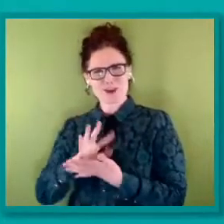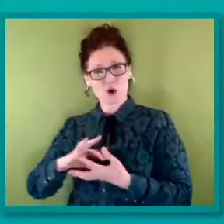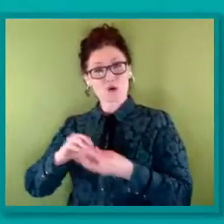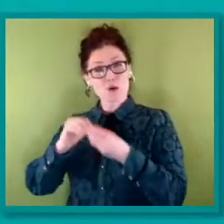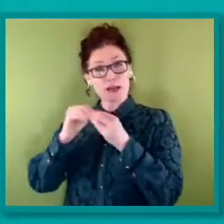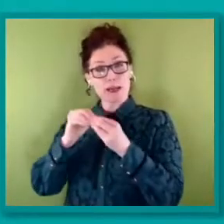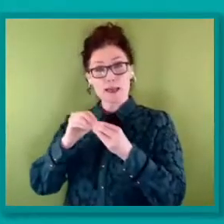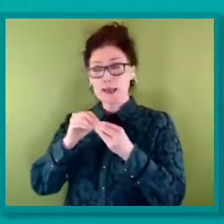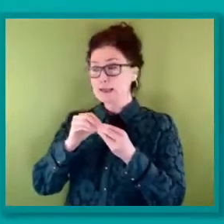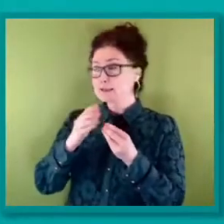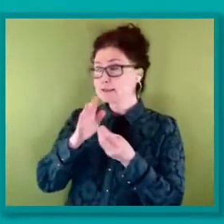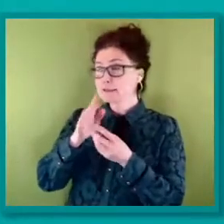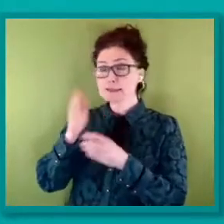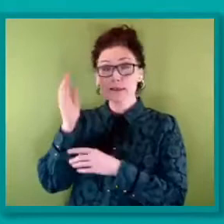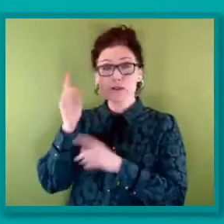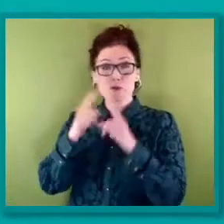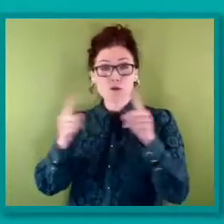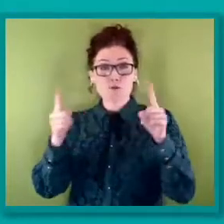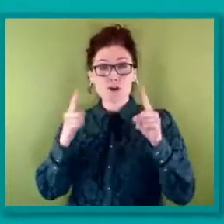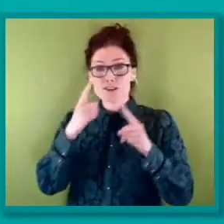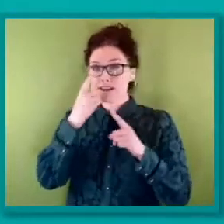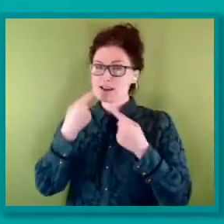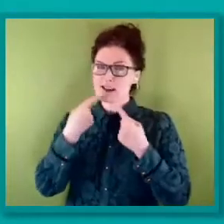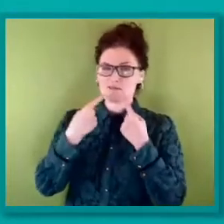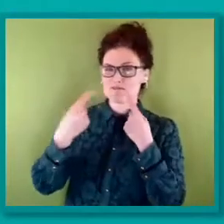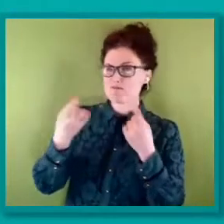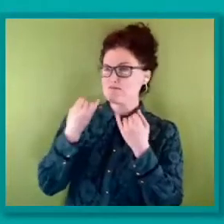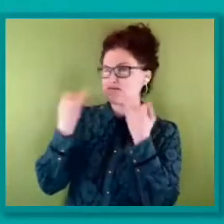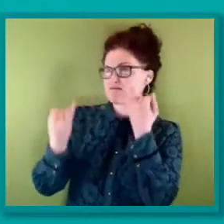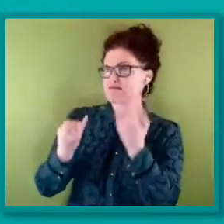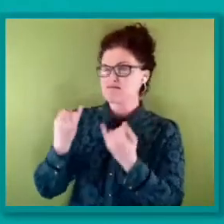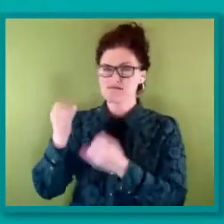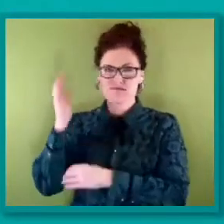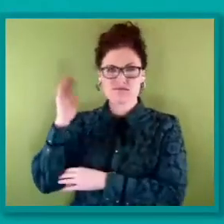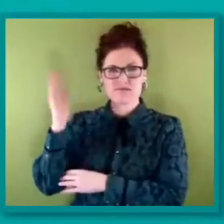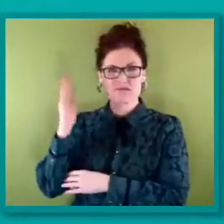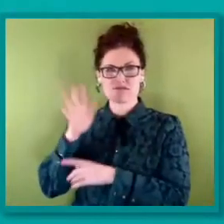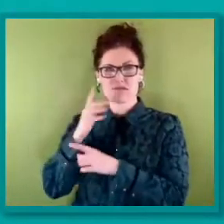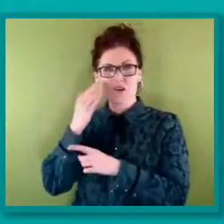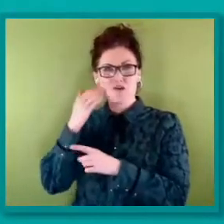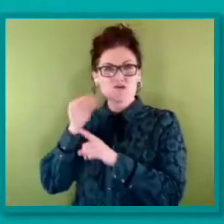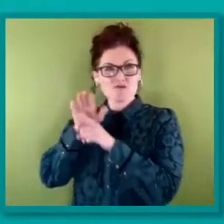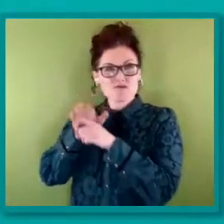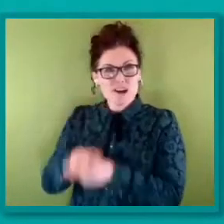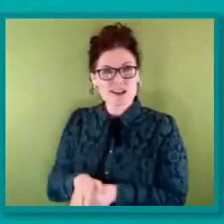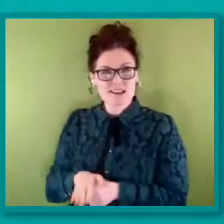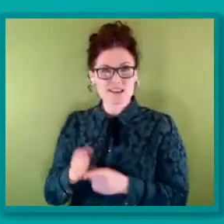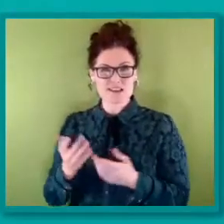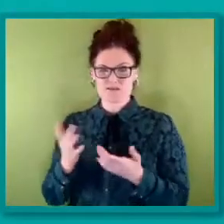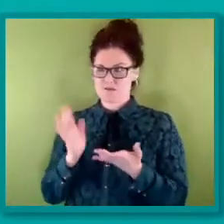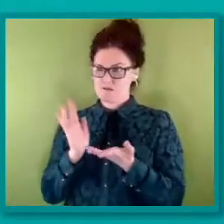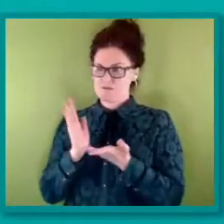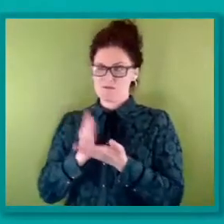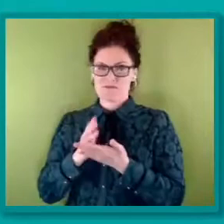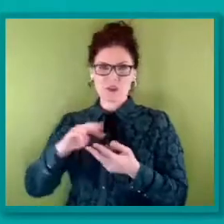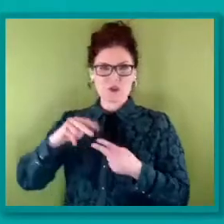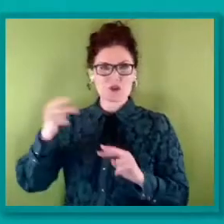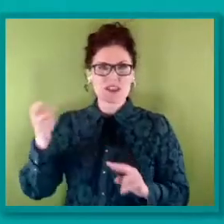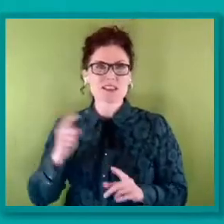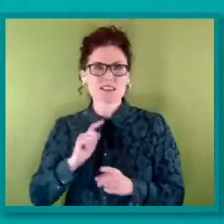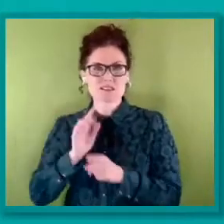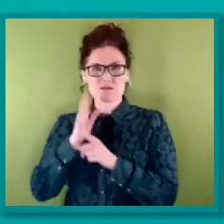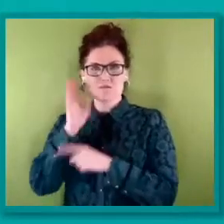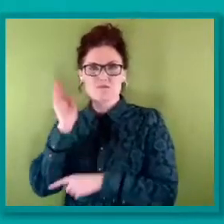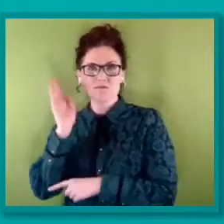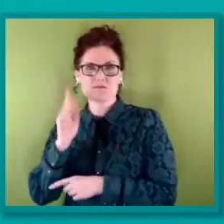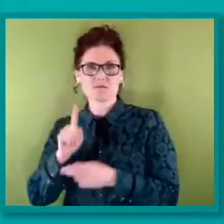so much here that is about the acceptability of racist speech, of eugenicist speech, of anti-Semitic speech. And when they launch